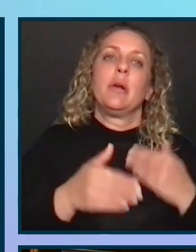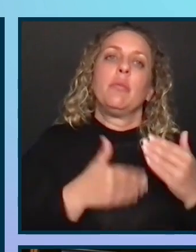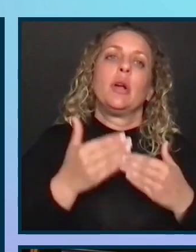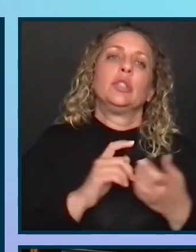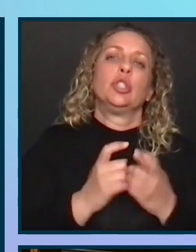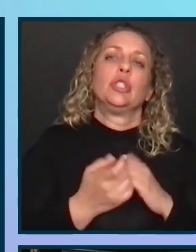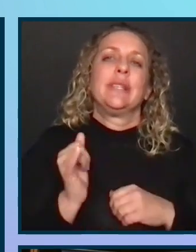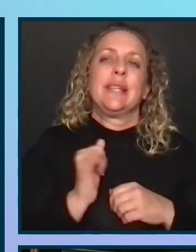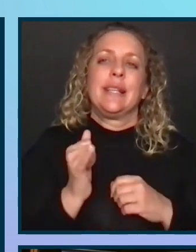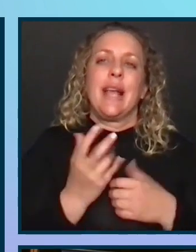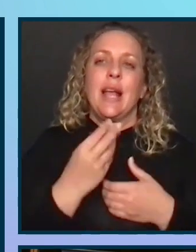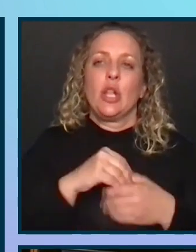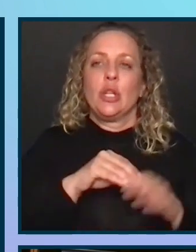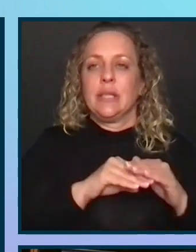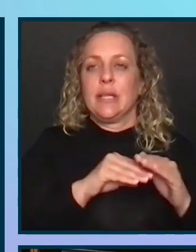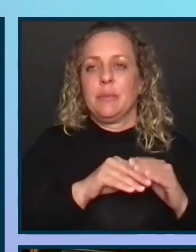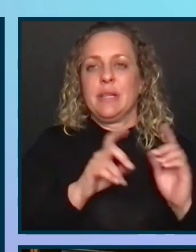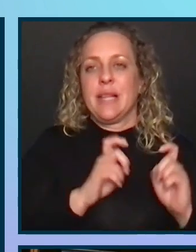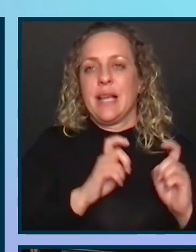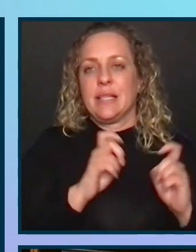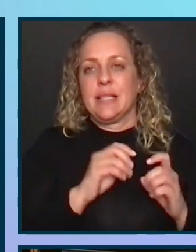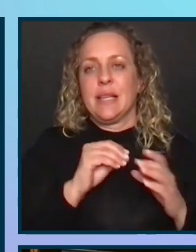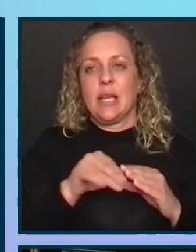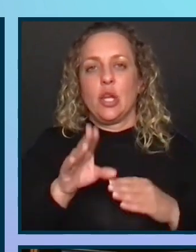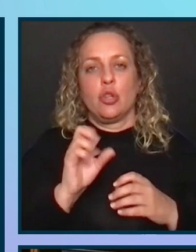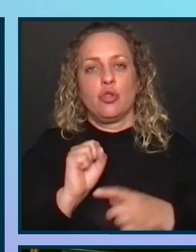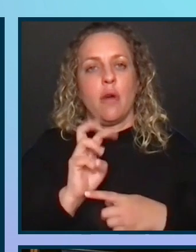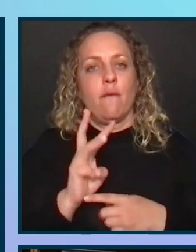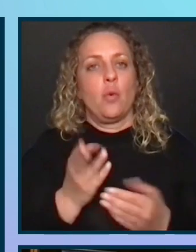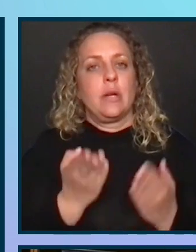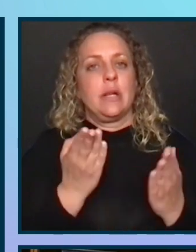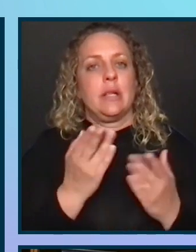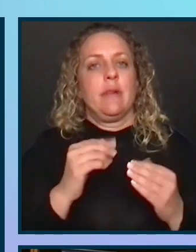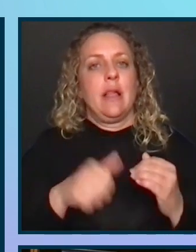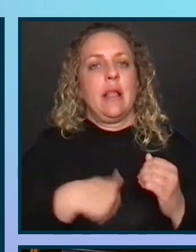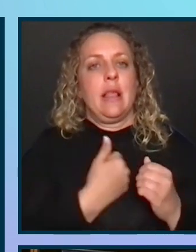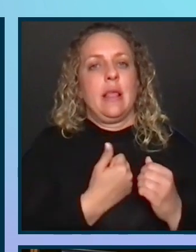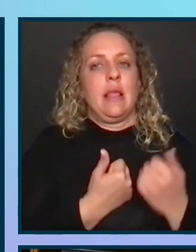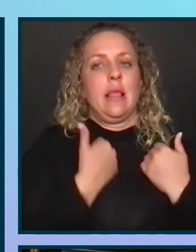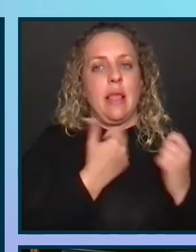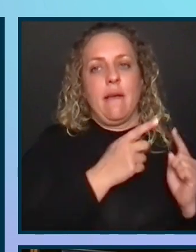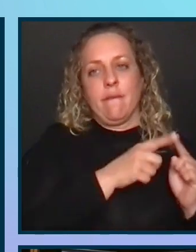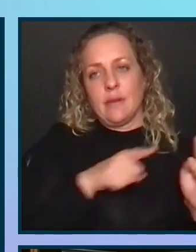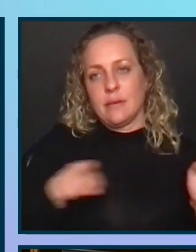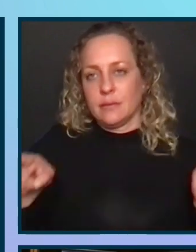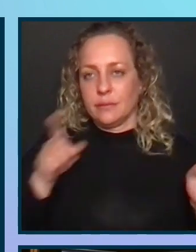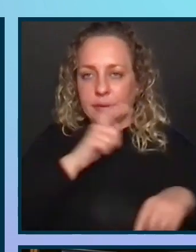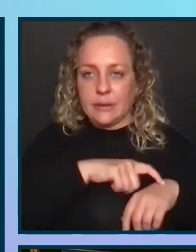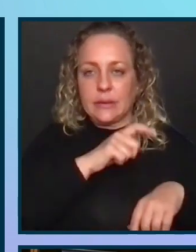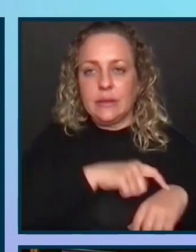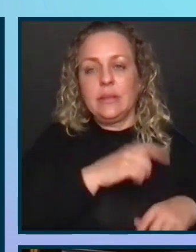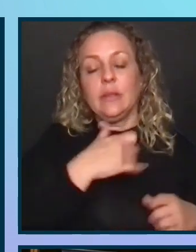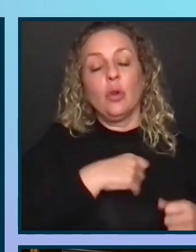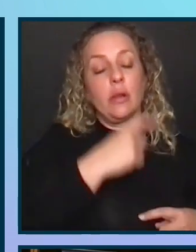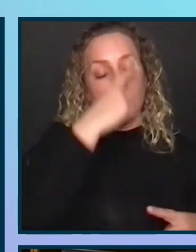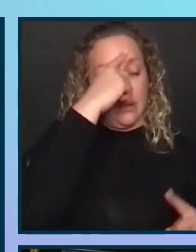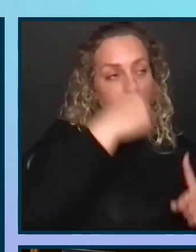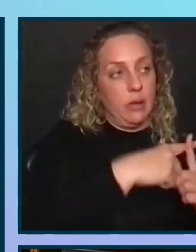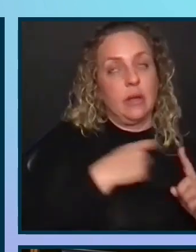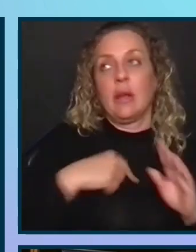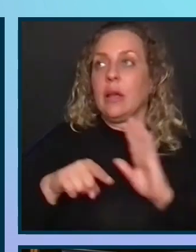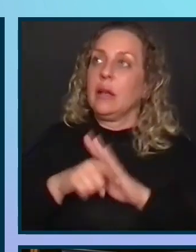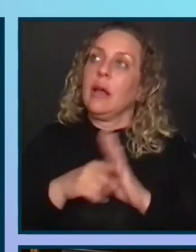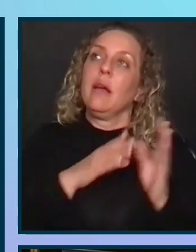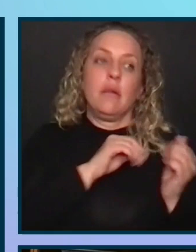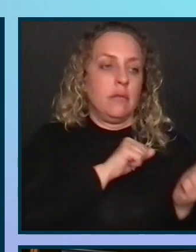change, like including accessibility testing in your software delivery lifecycle, if you aren't thinking about the positive and negative ways the